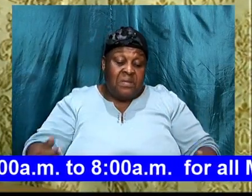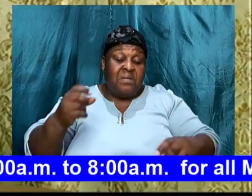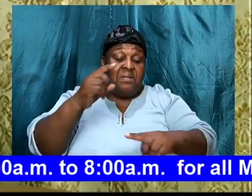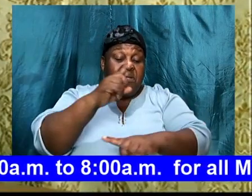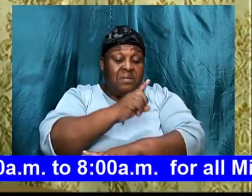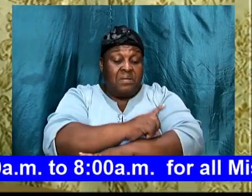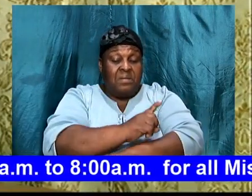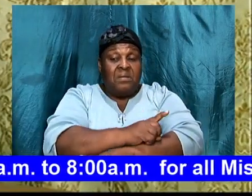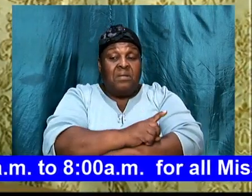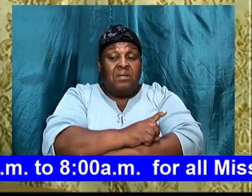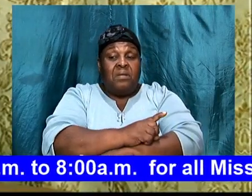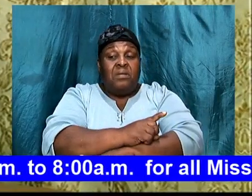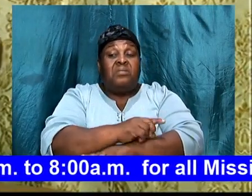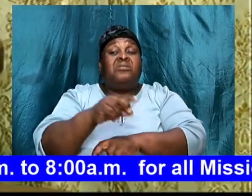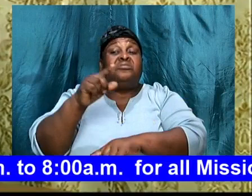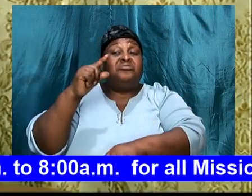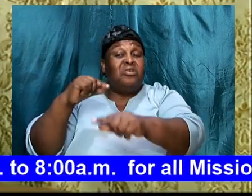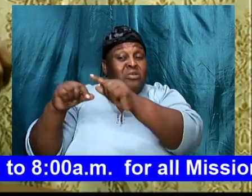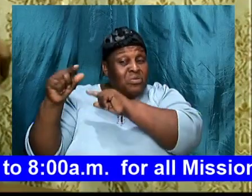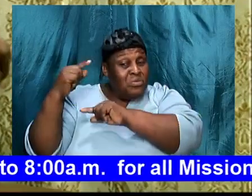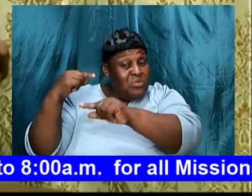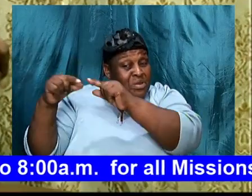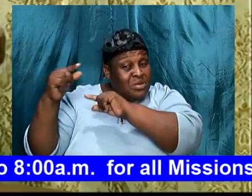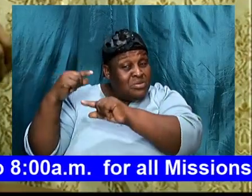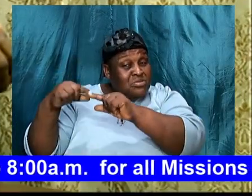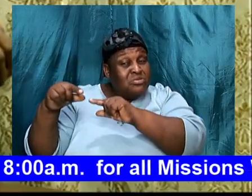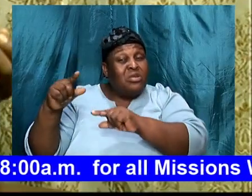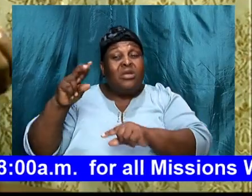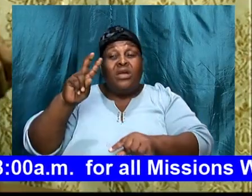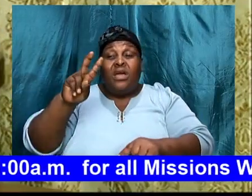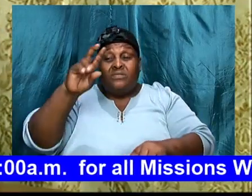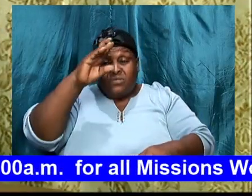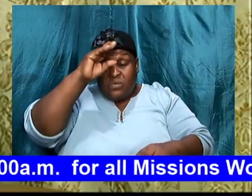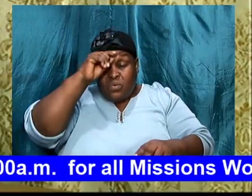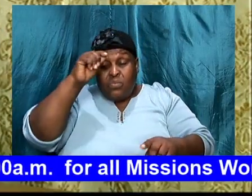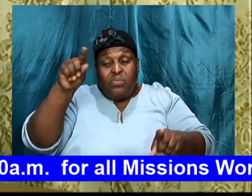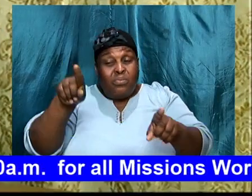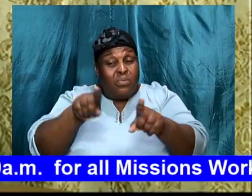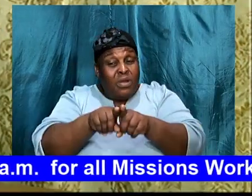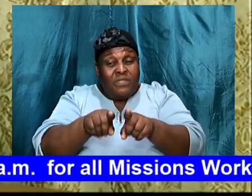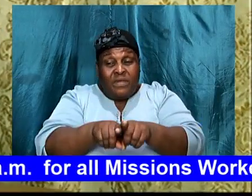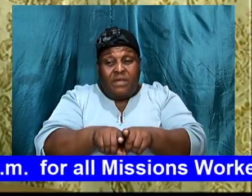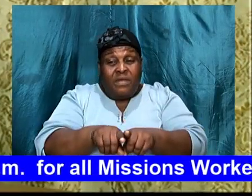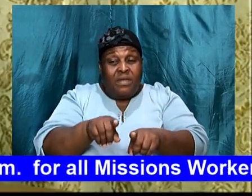the offspring, of two brethren, cannot see eye to eye,